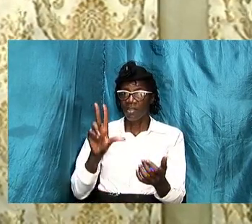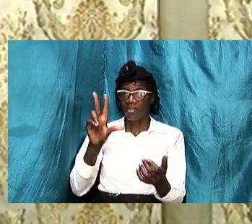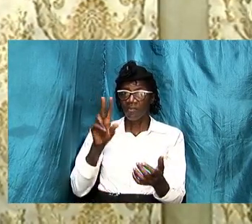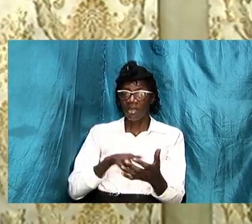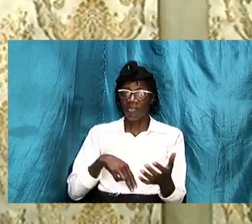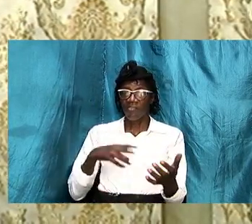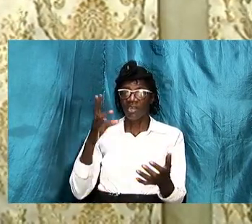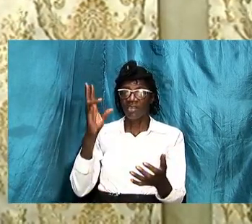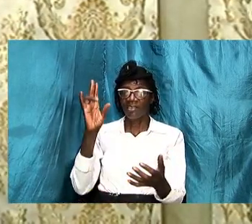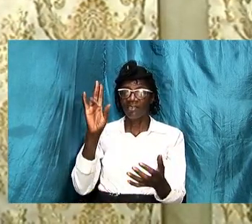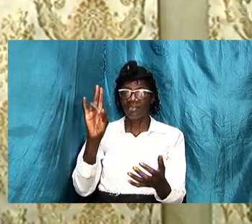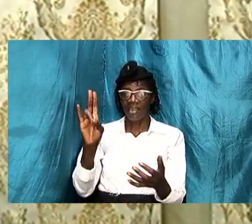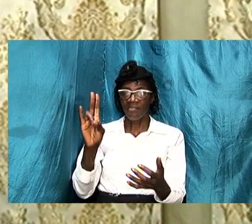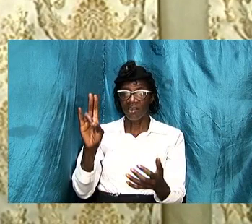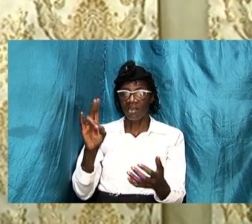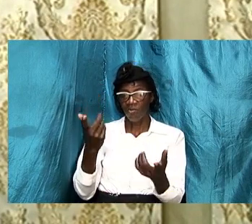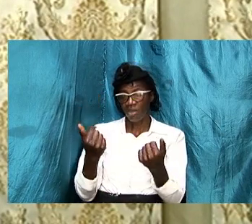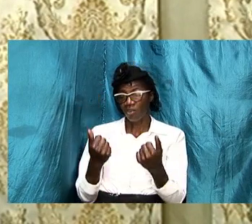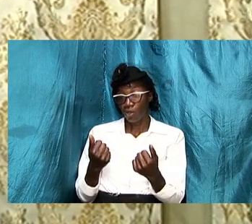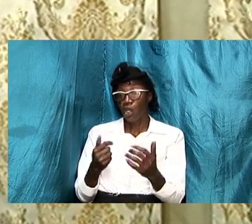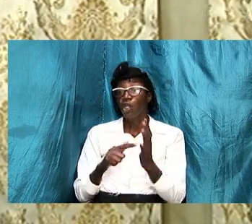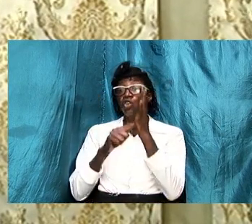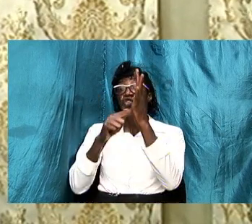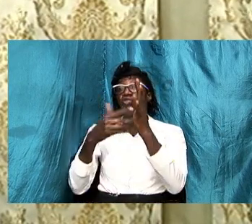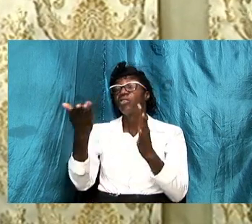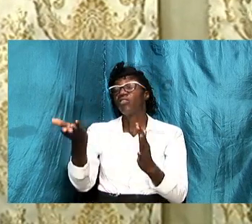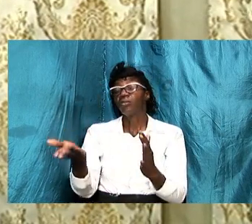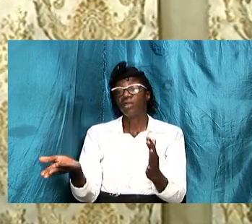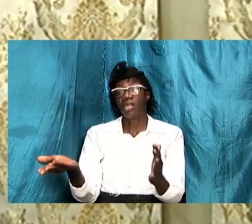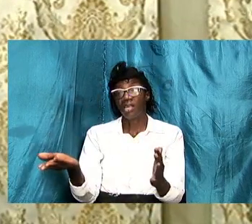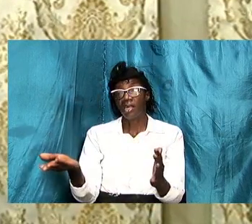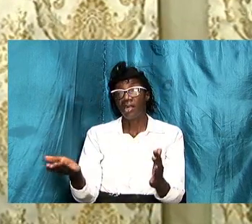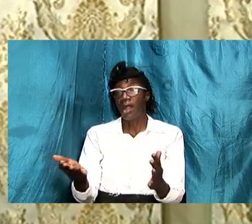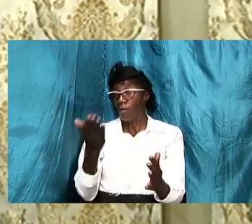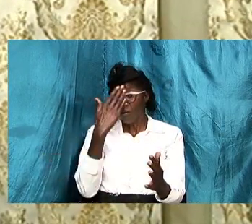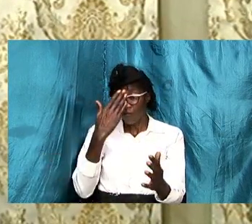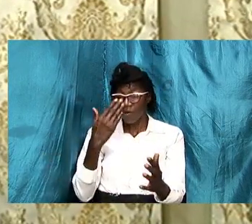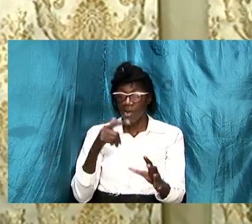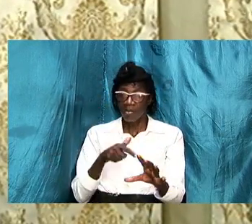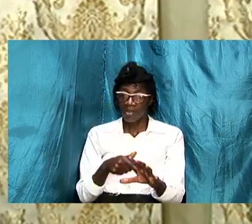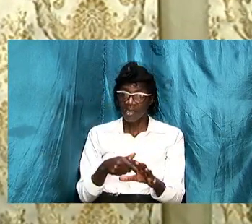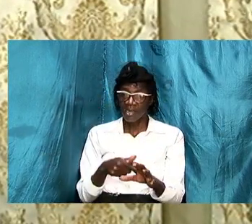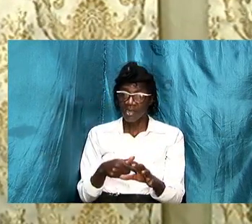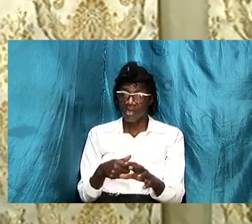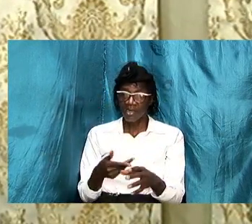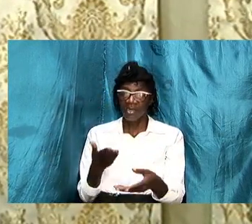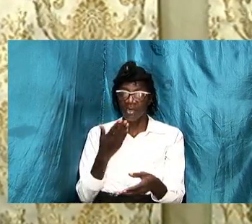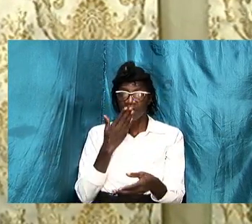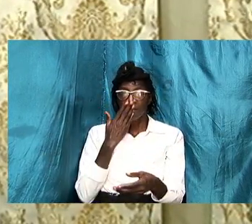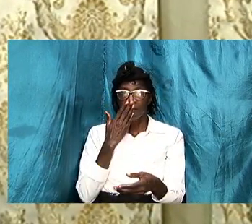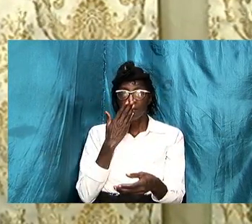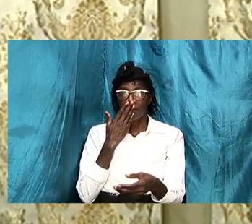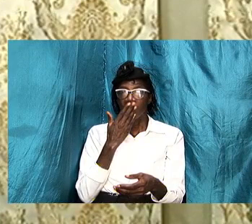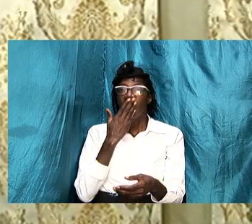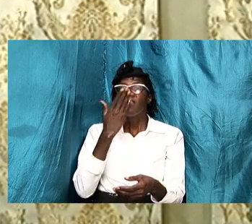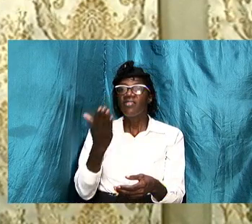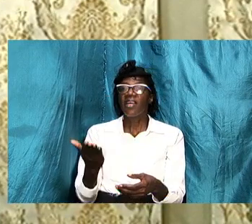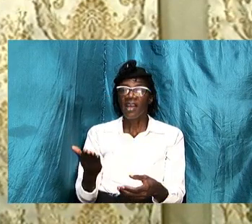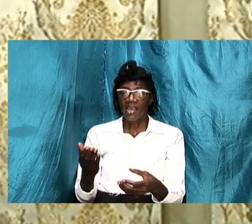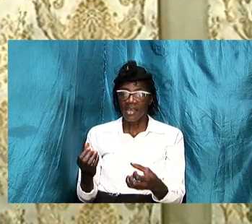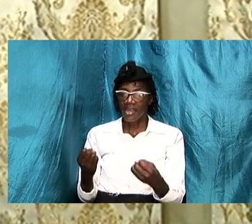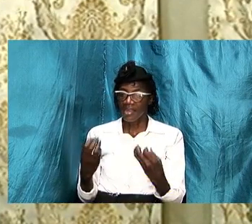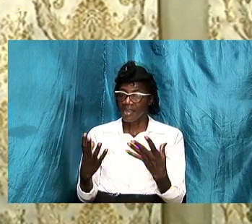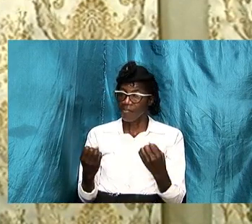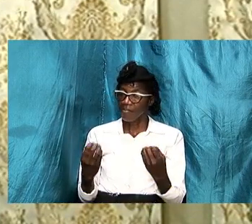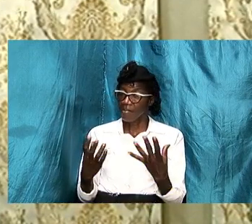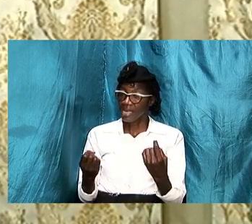i i want to bring a point out and in fact before i bring it out let me thank the many ladies